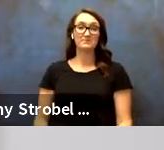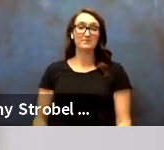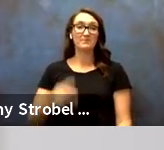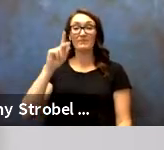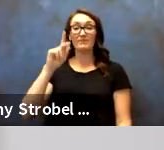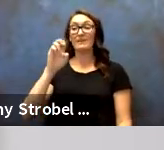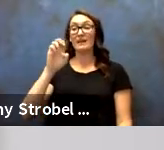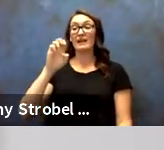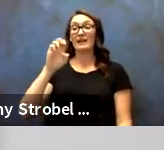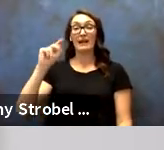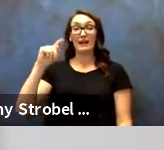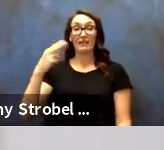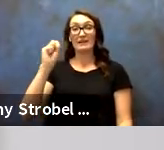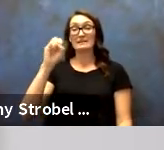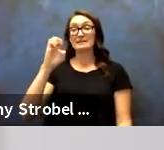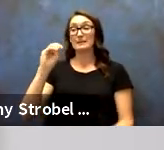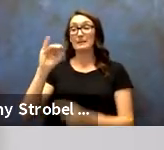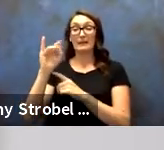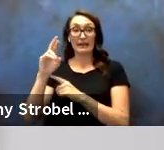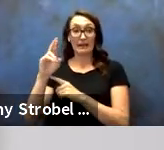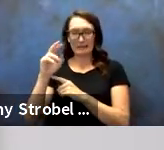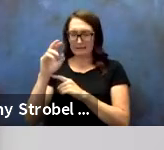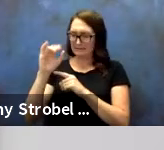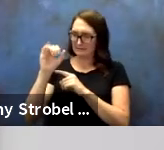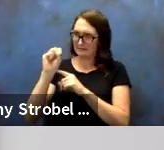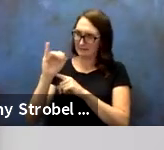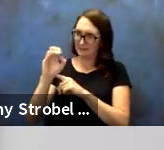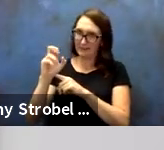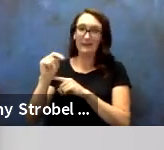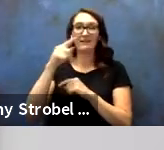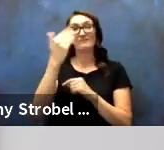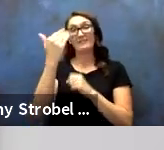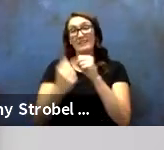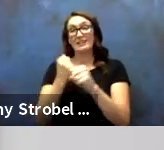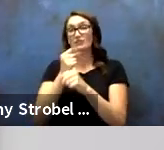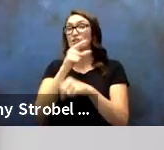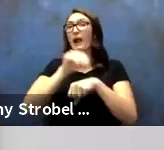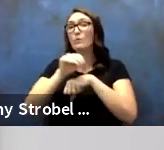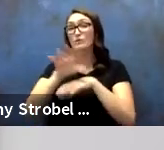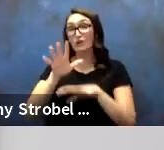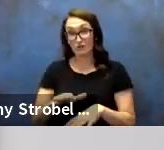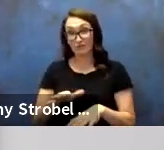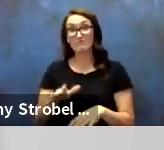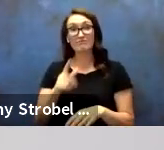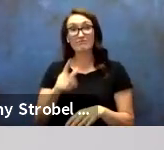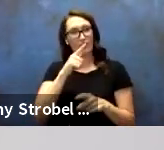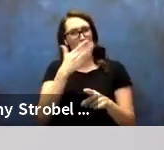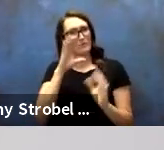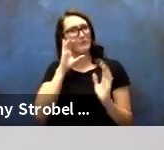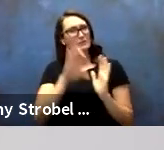Kenneth Simeon, Counselor, 15 years of service. Great photo.